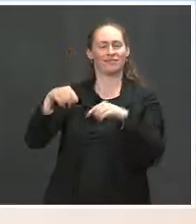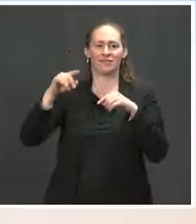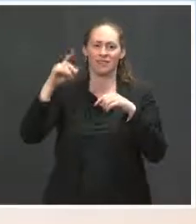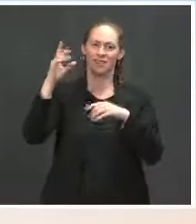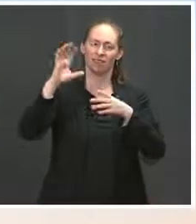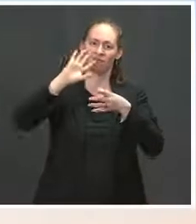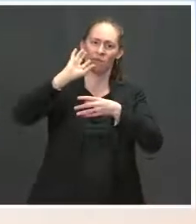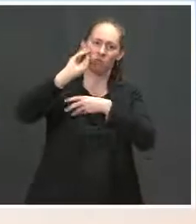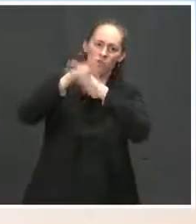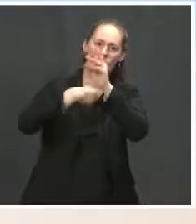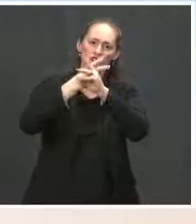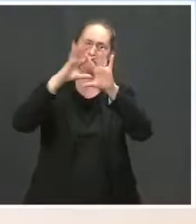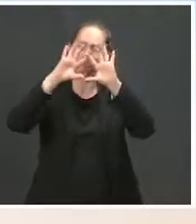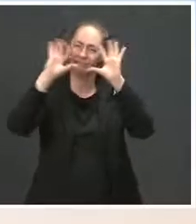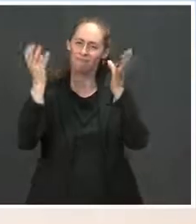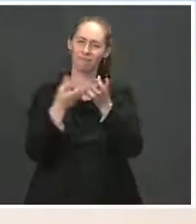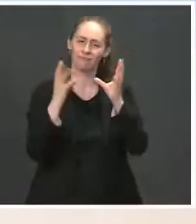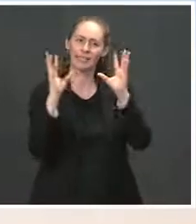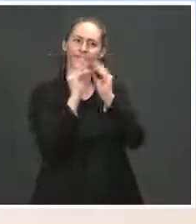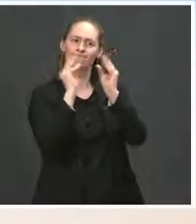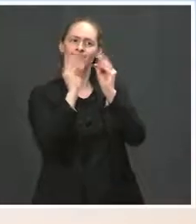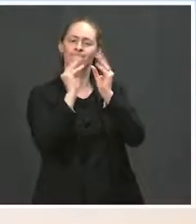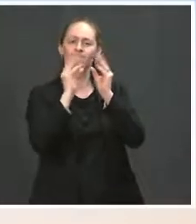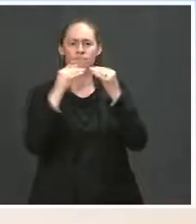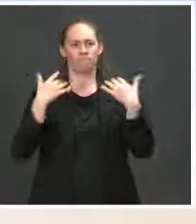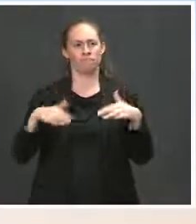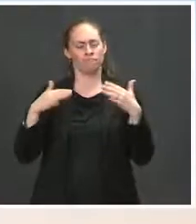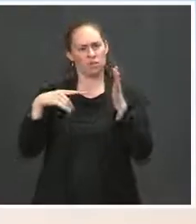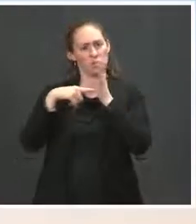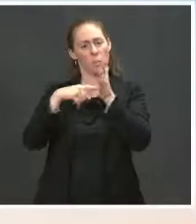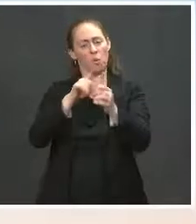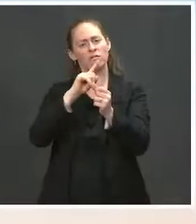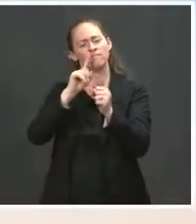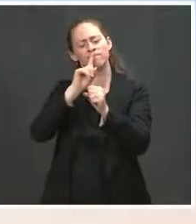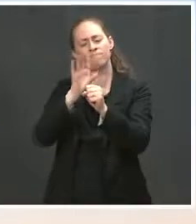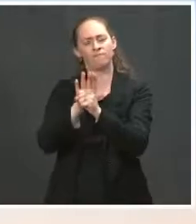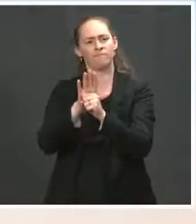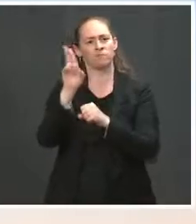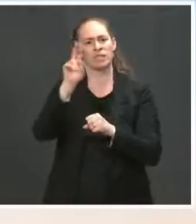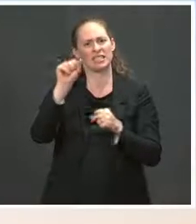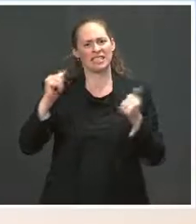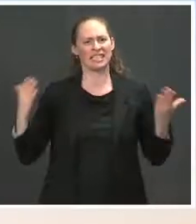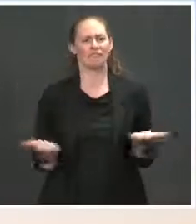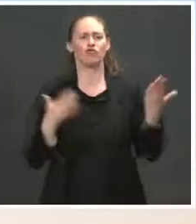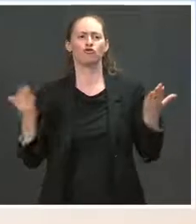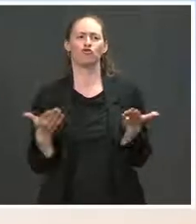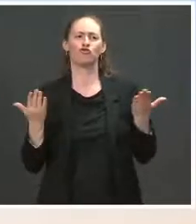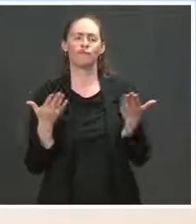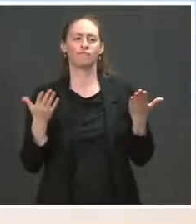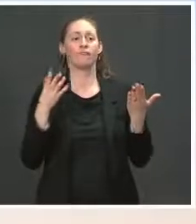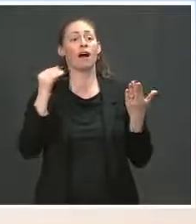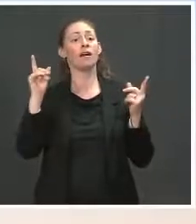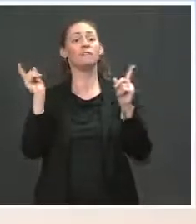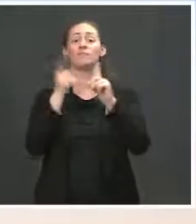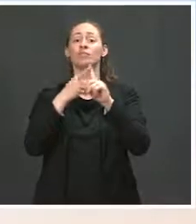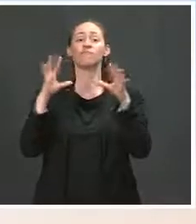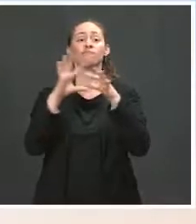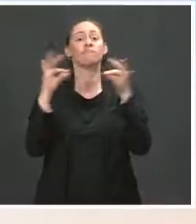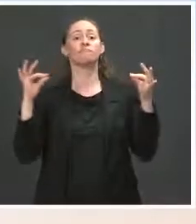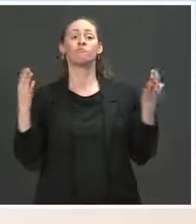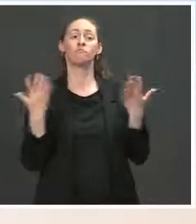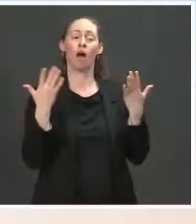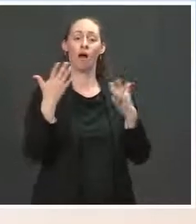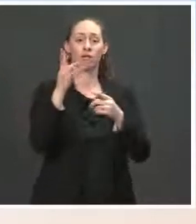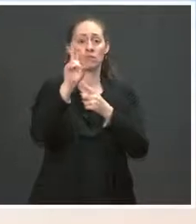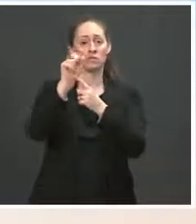that America is back at the table. On the first day, he upped the ante, announcing that the United States will target reducing emissions by